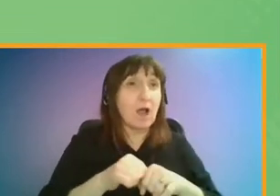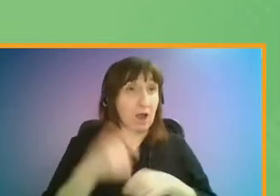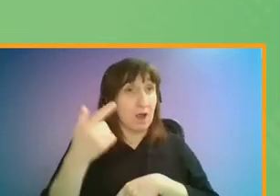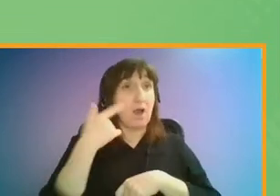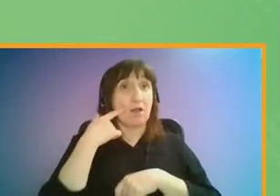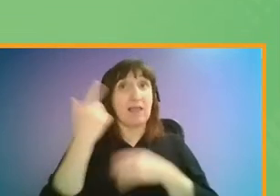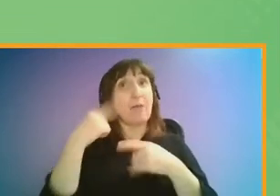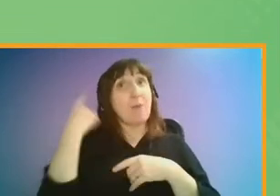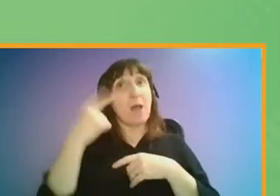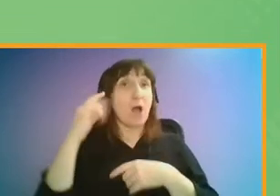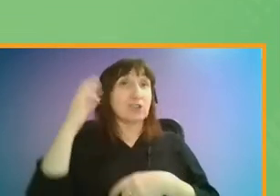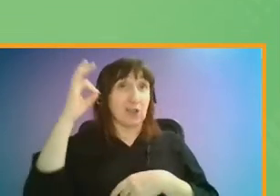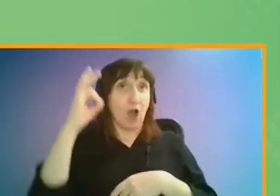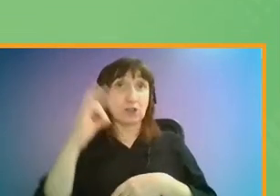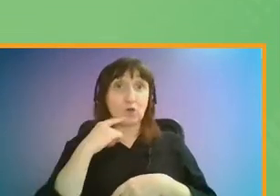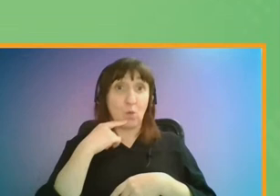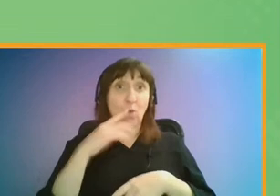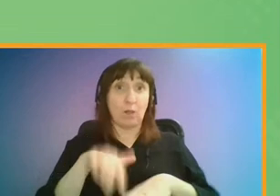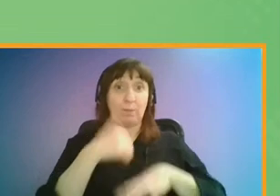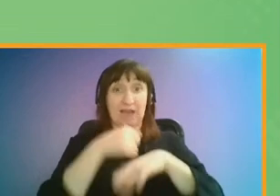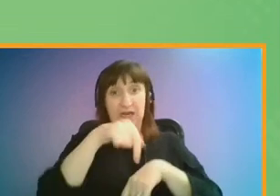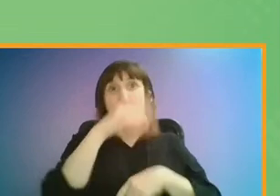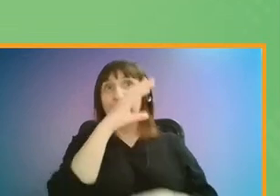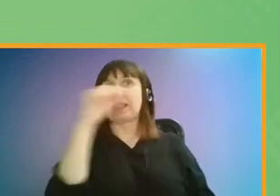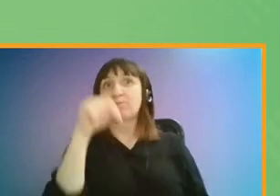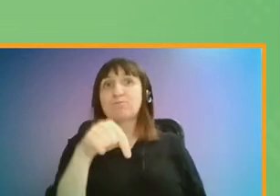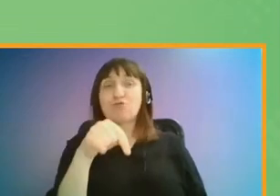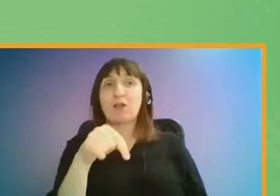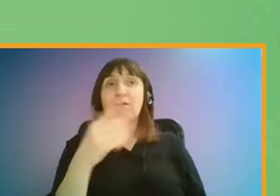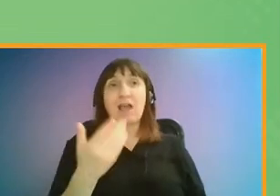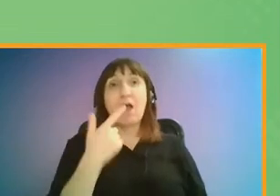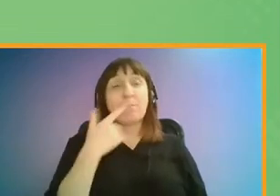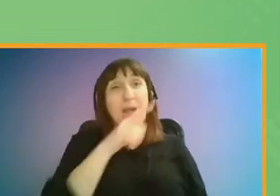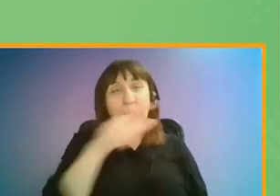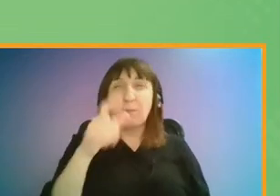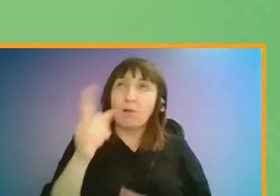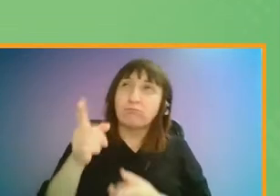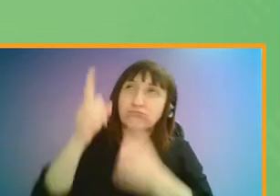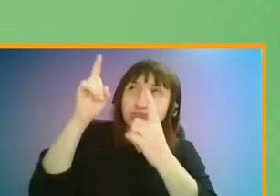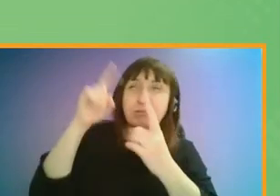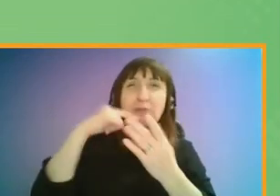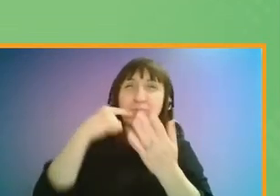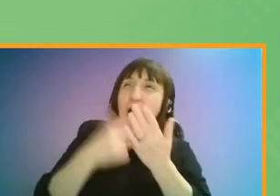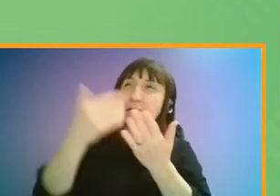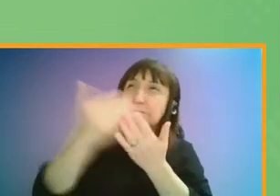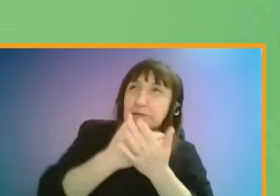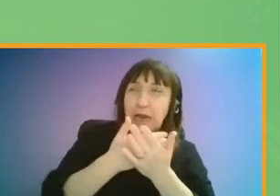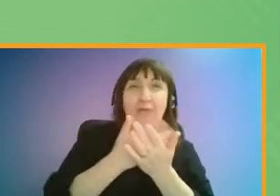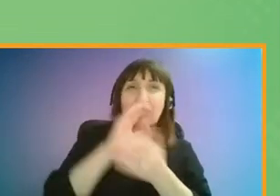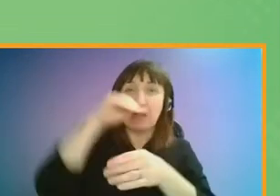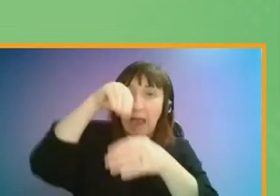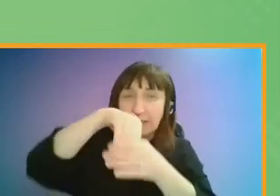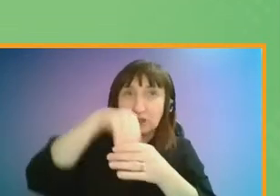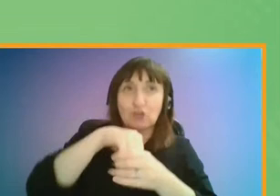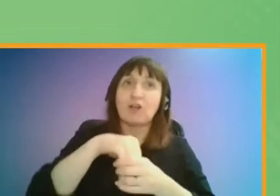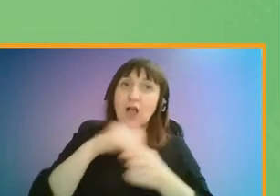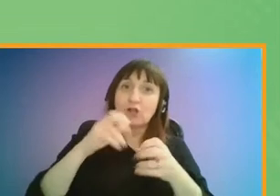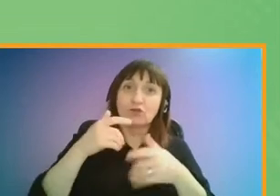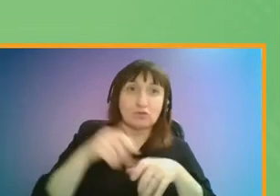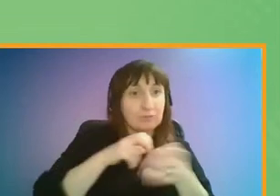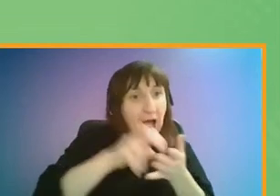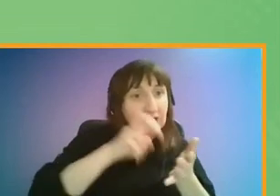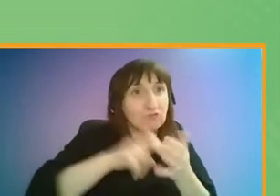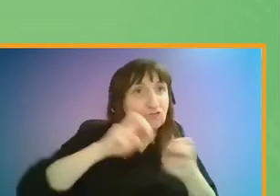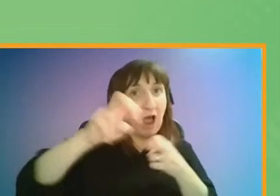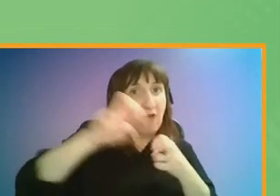London councils, will begin this spring. This will help policy makers work out how they can be safely and fairly integrated into the active travel offering